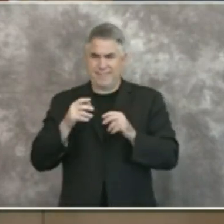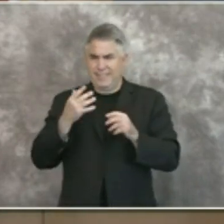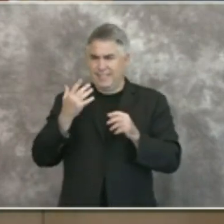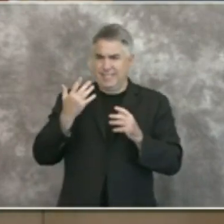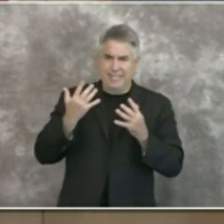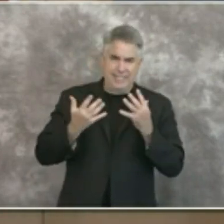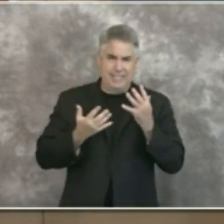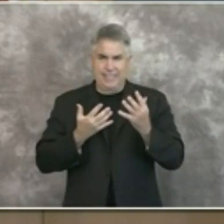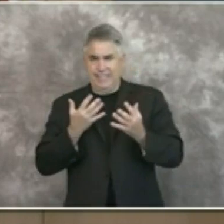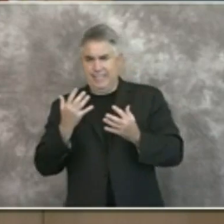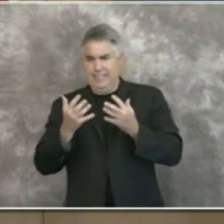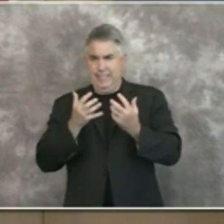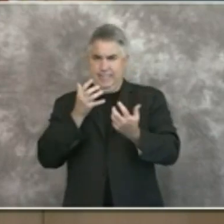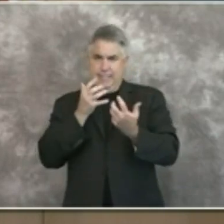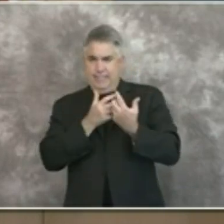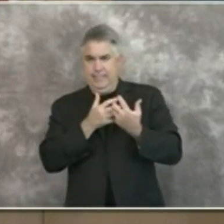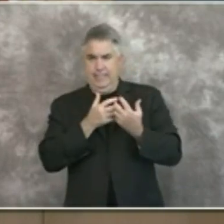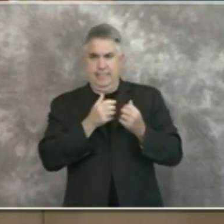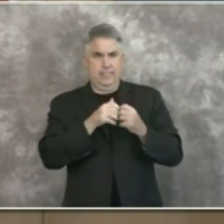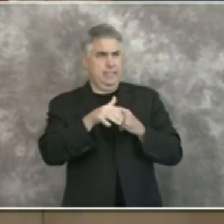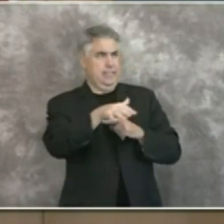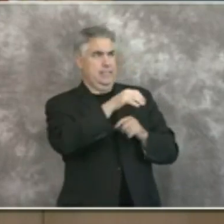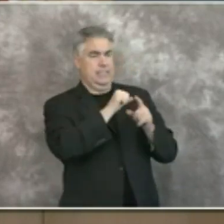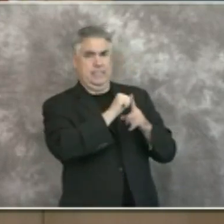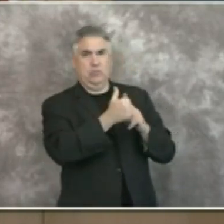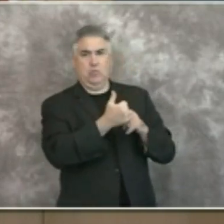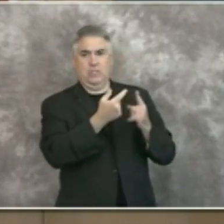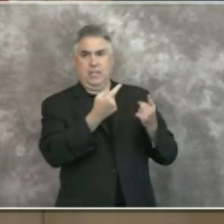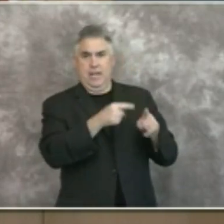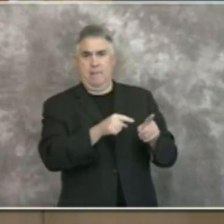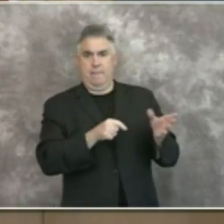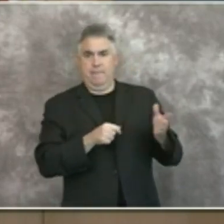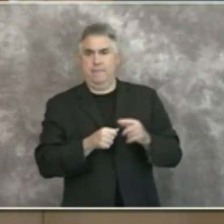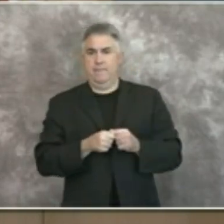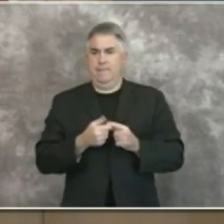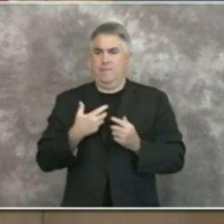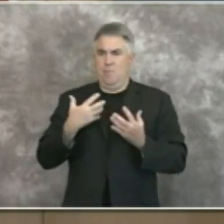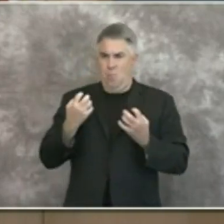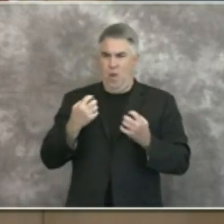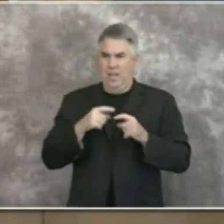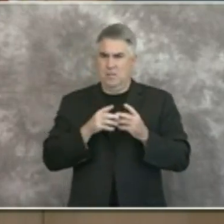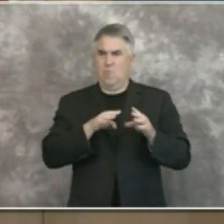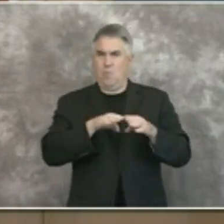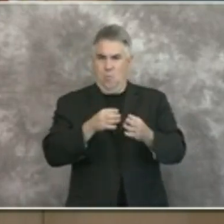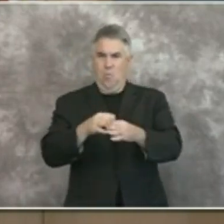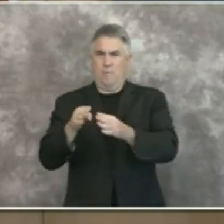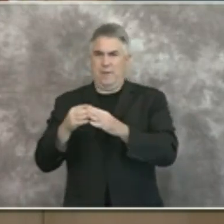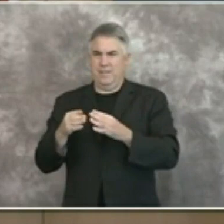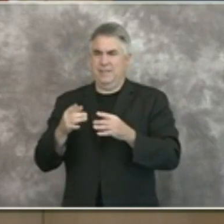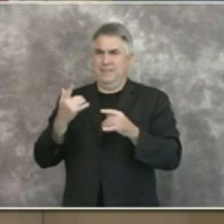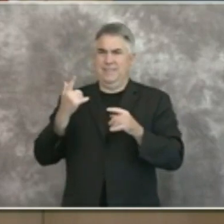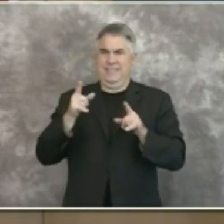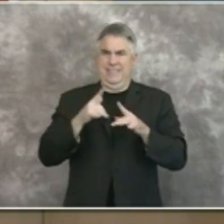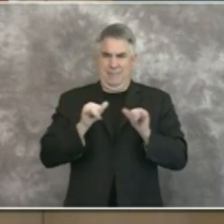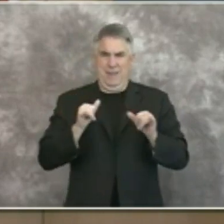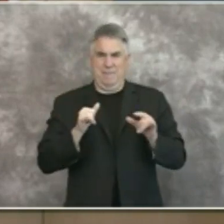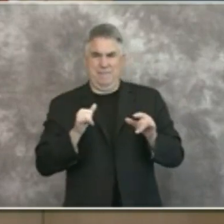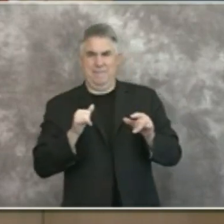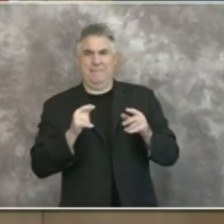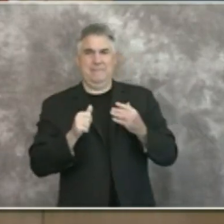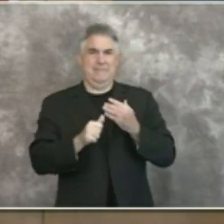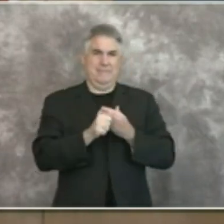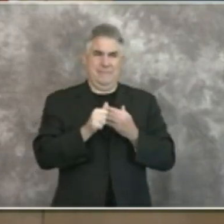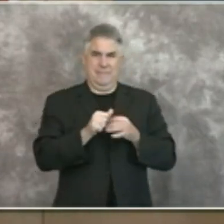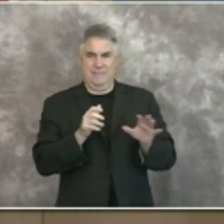the conditions on the ground and best reflects our desire to continue to stay open while being mindful of the public health dangers and so